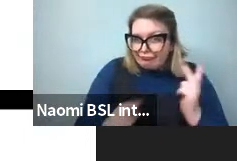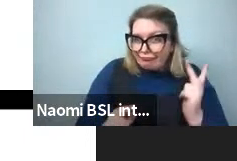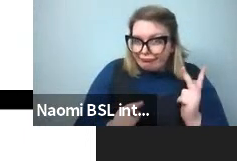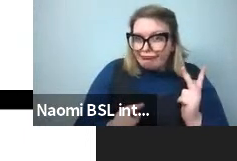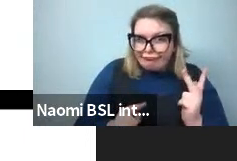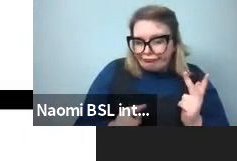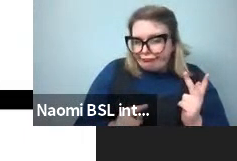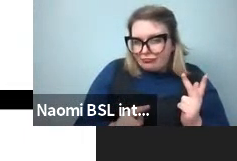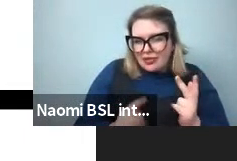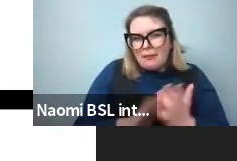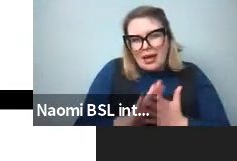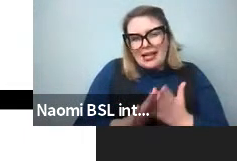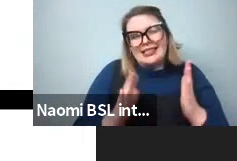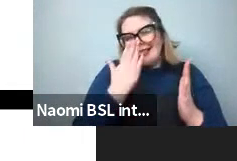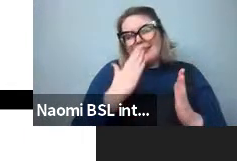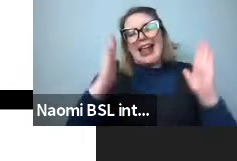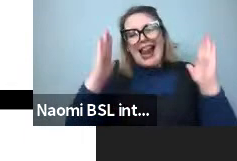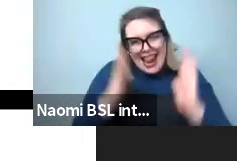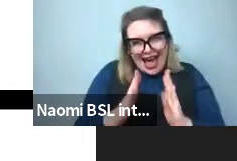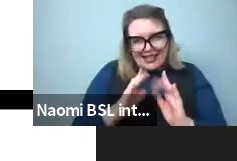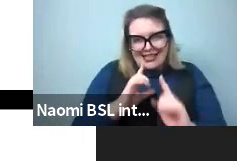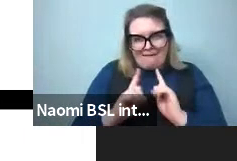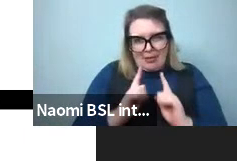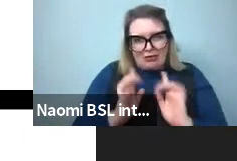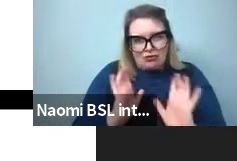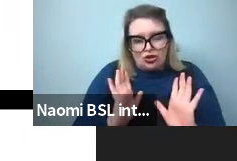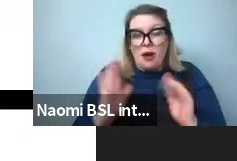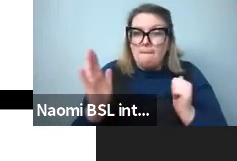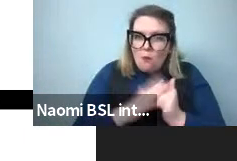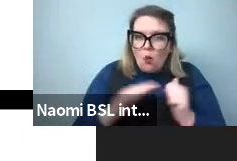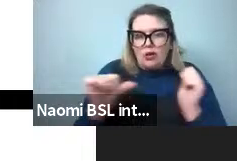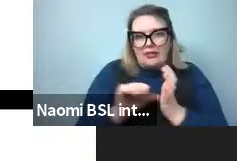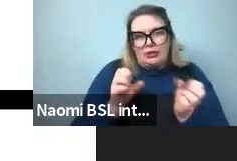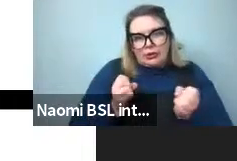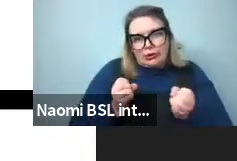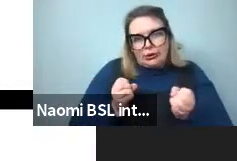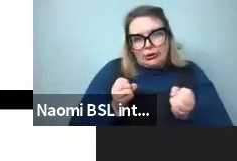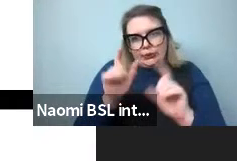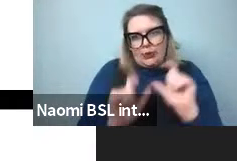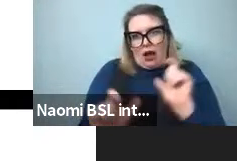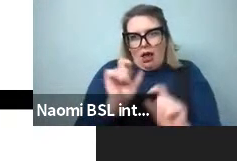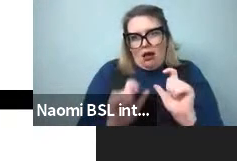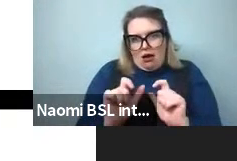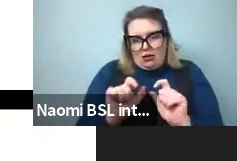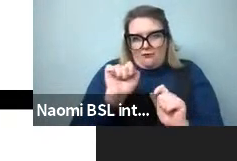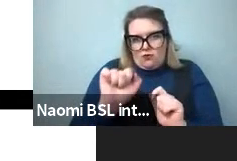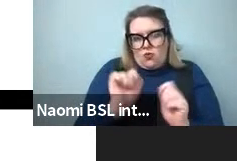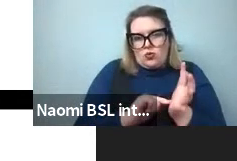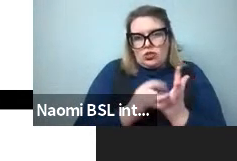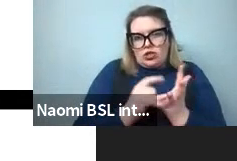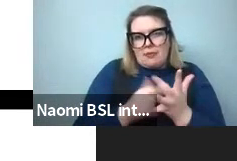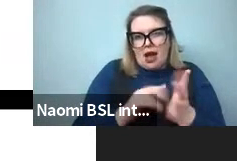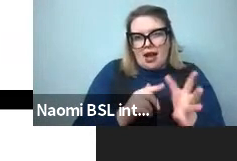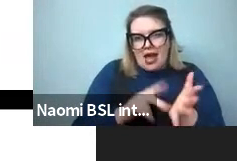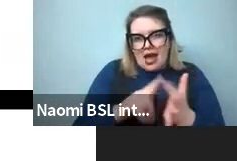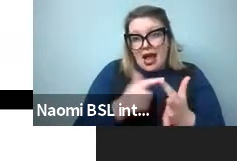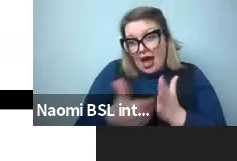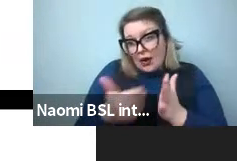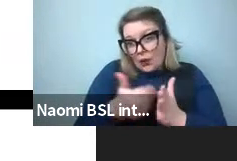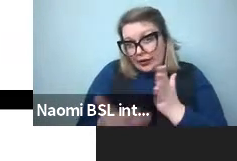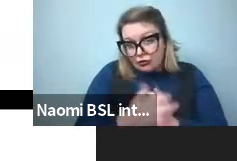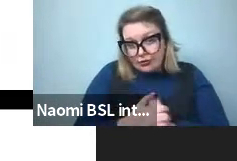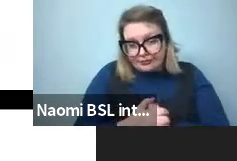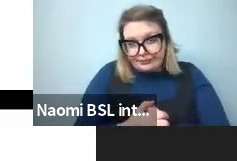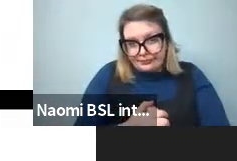there's basically less information. It's a harder thing to convey. These colors are harder to convey in, in Chamonix. But then we can just take